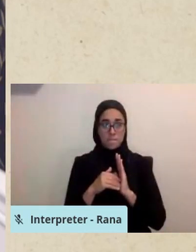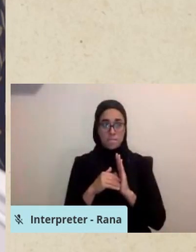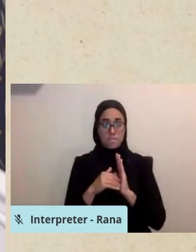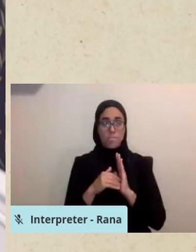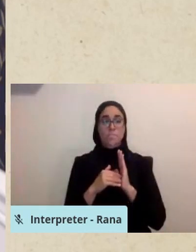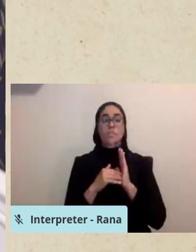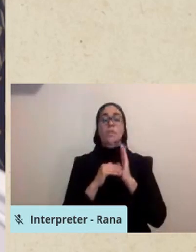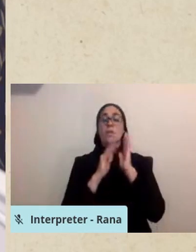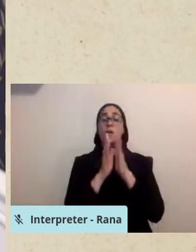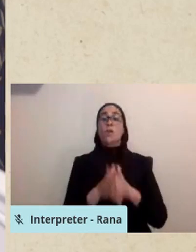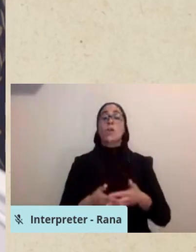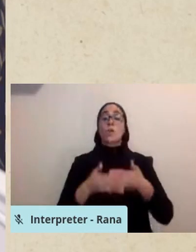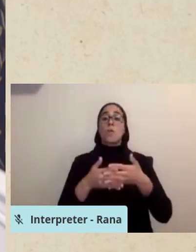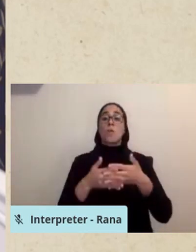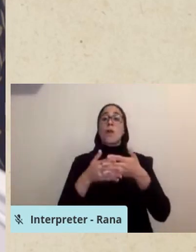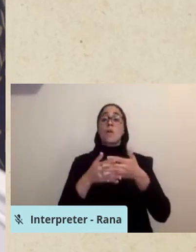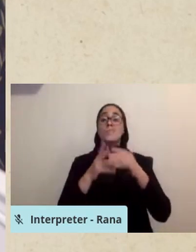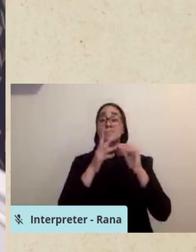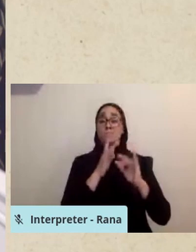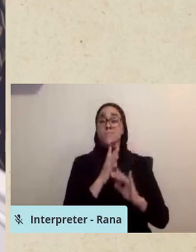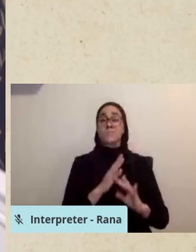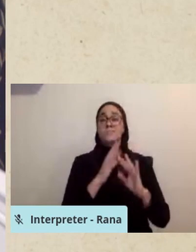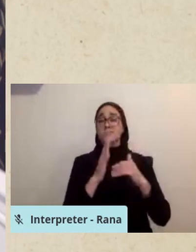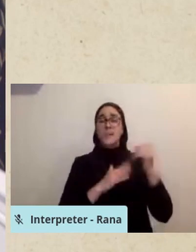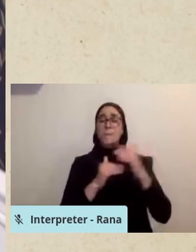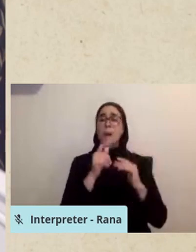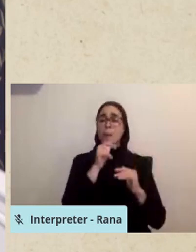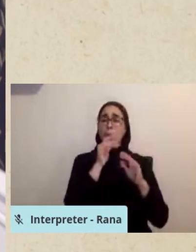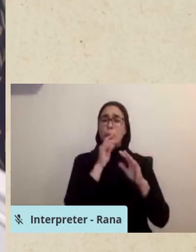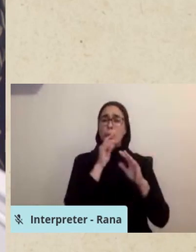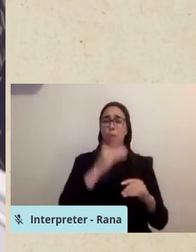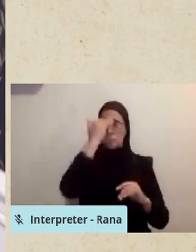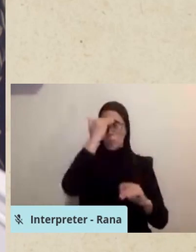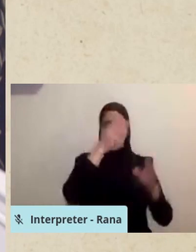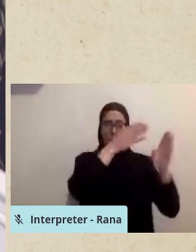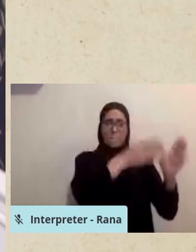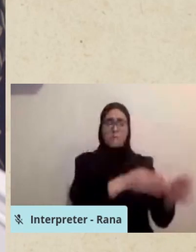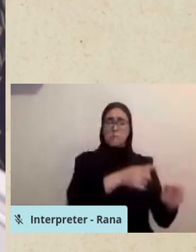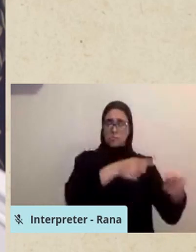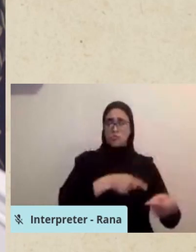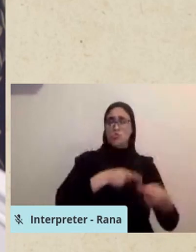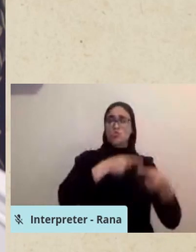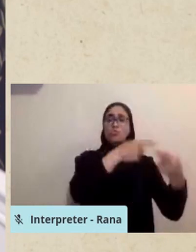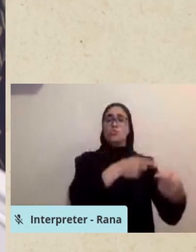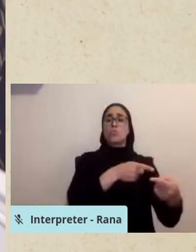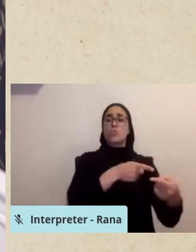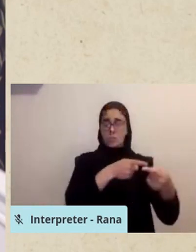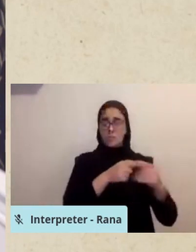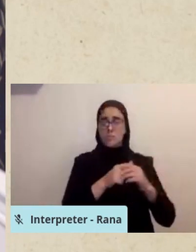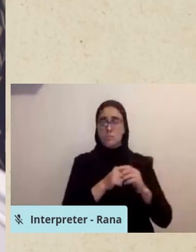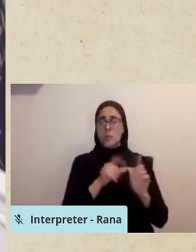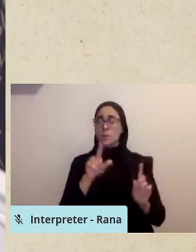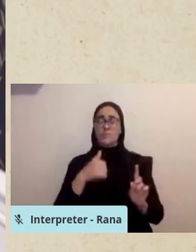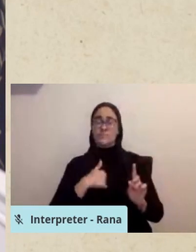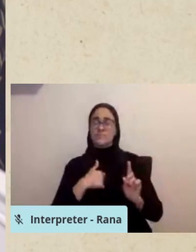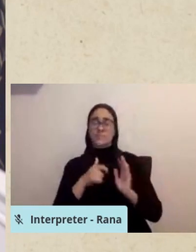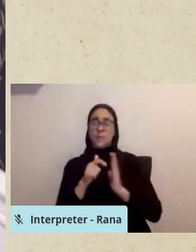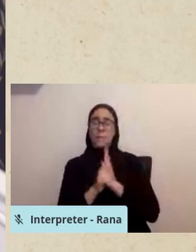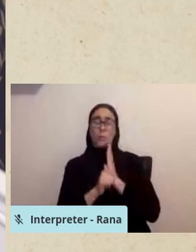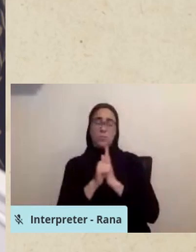reading this may be in crisis. It aims to offer only as much information as needed